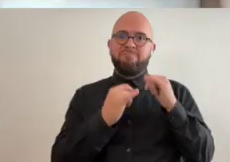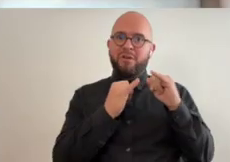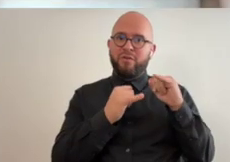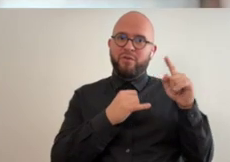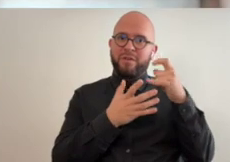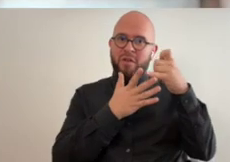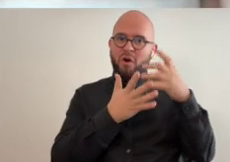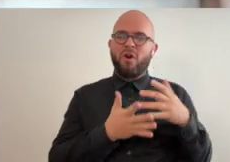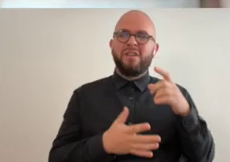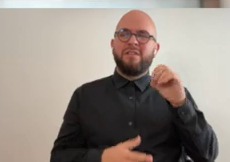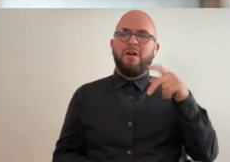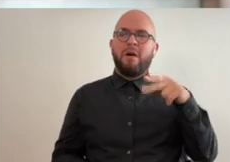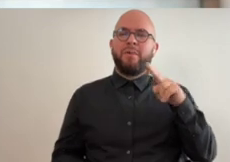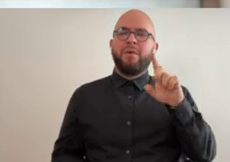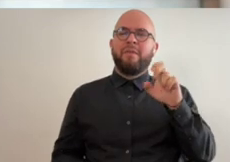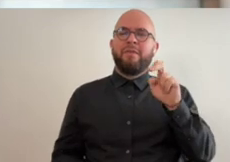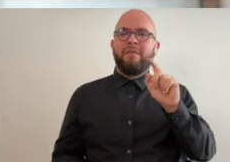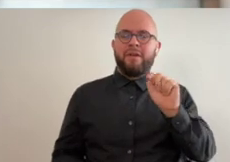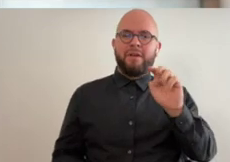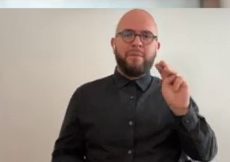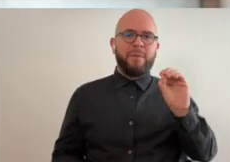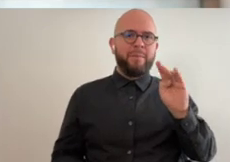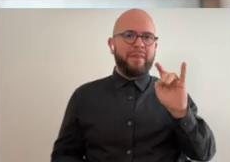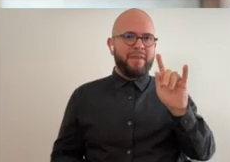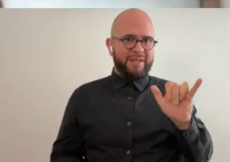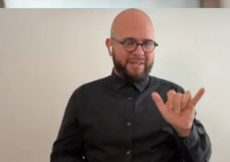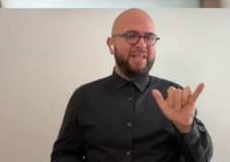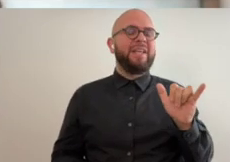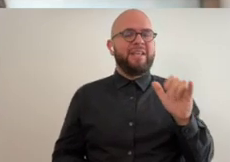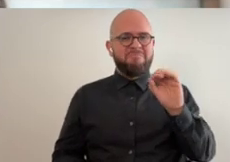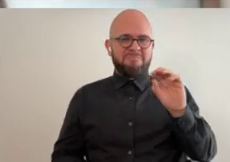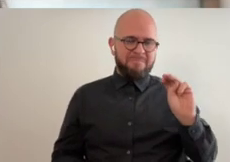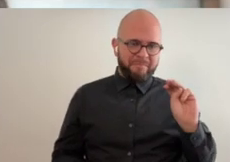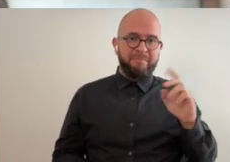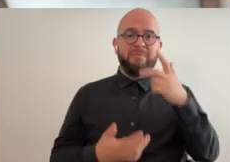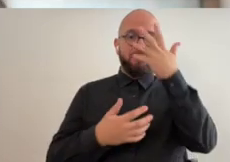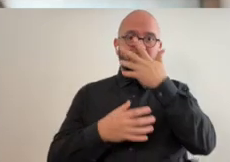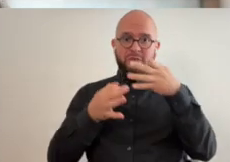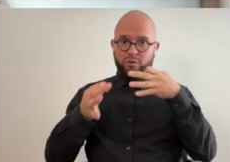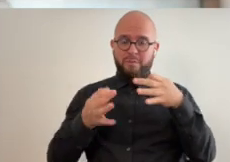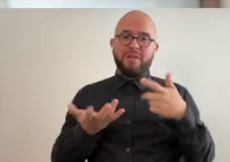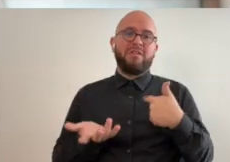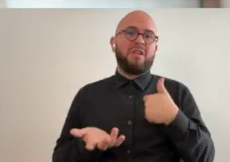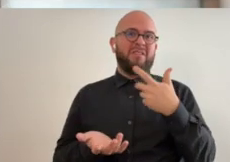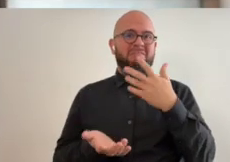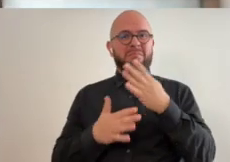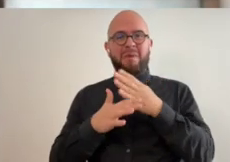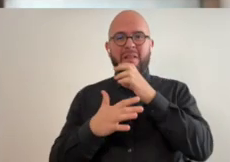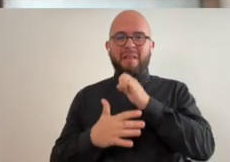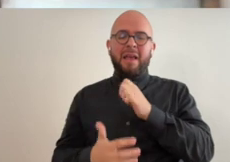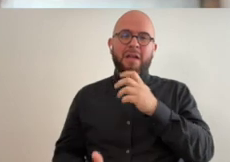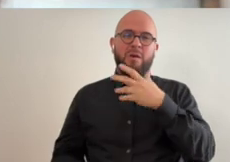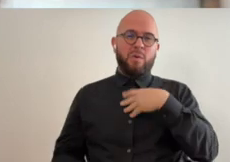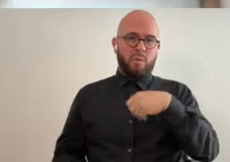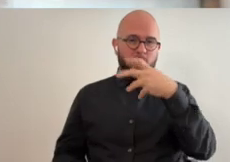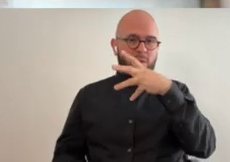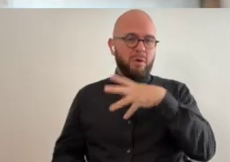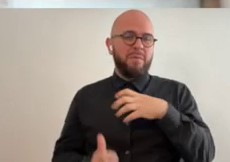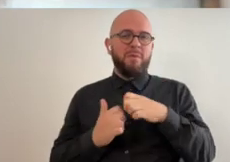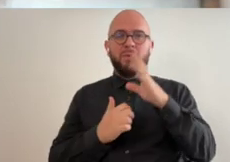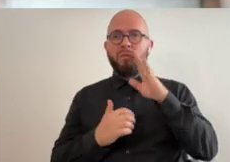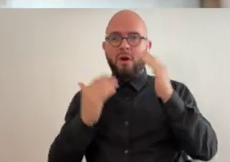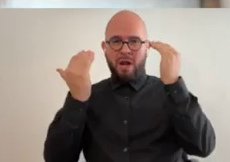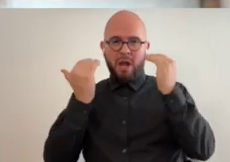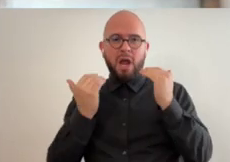hi i'm laura brody and we're interviewing the artists of opulent mobility for description purposes i